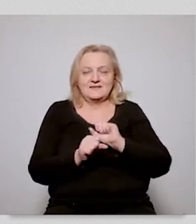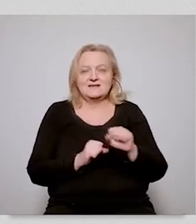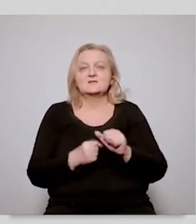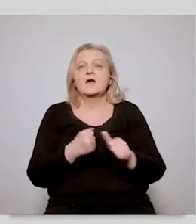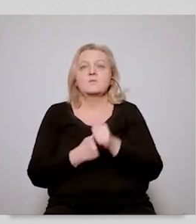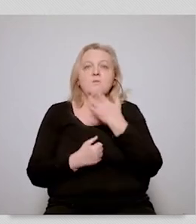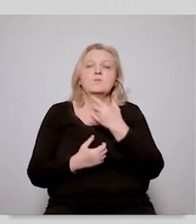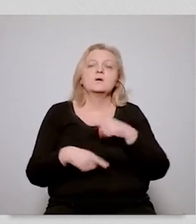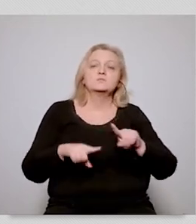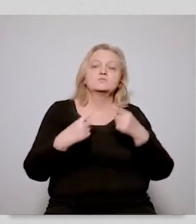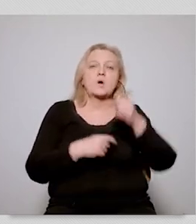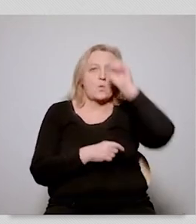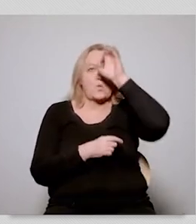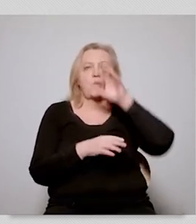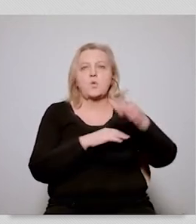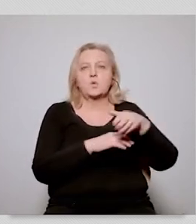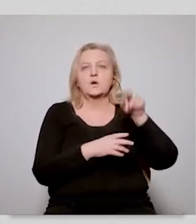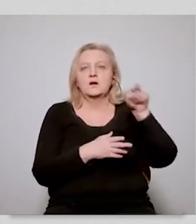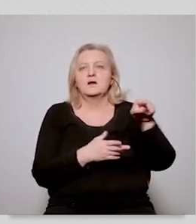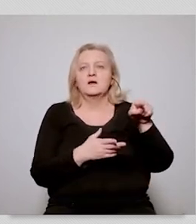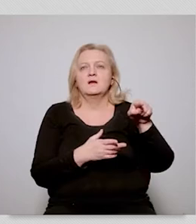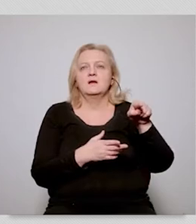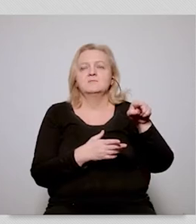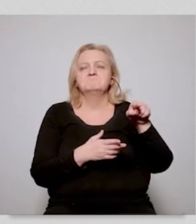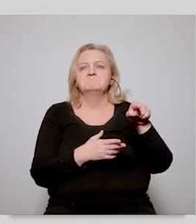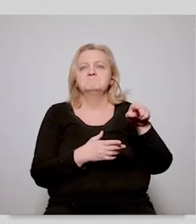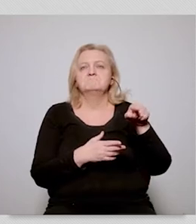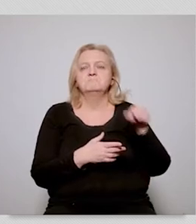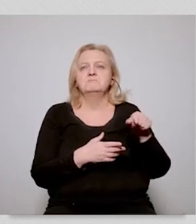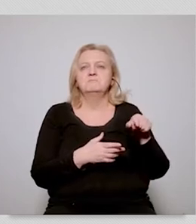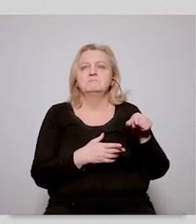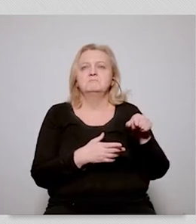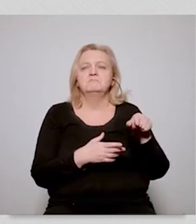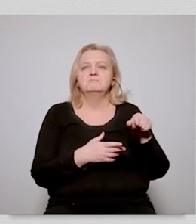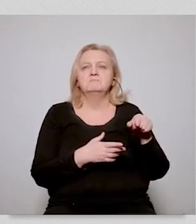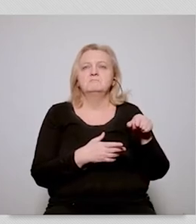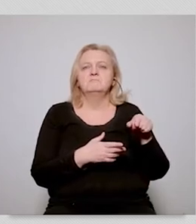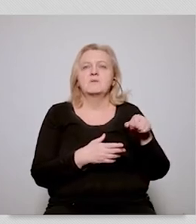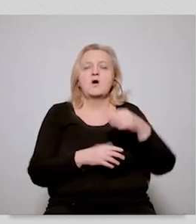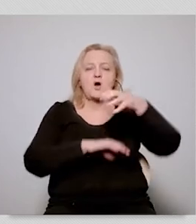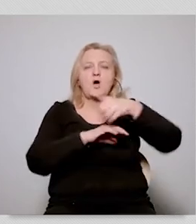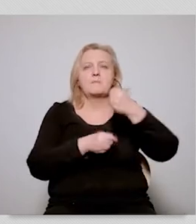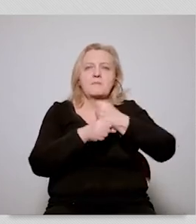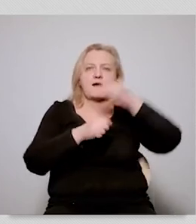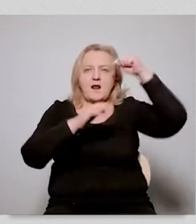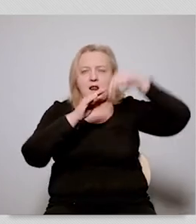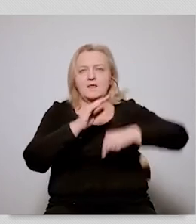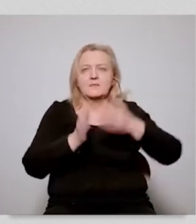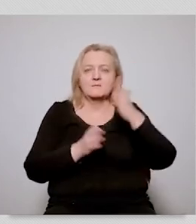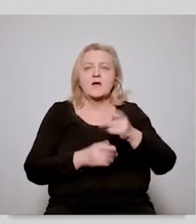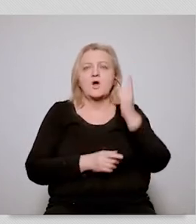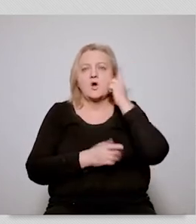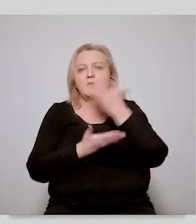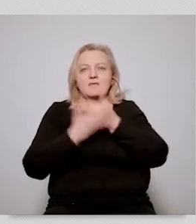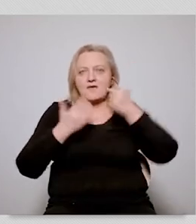issue. And the same argument is going to be brought up in Poland right now. Actually, it is already being brought